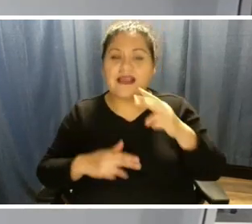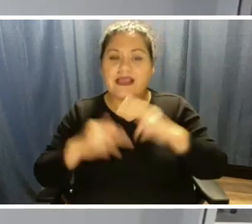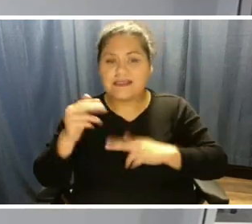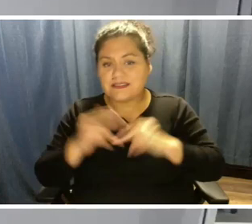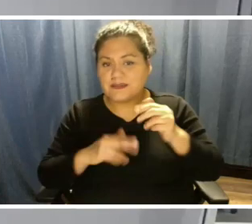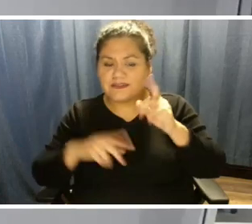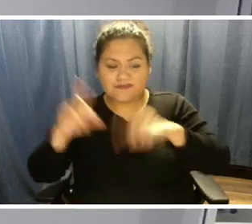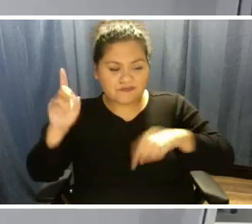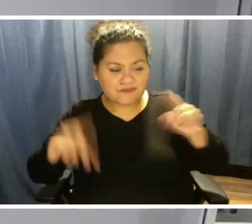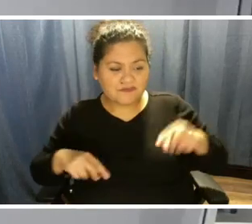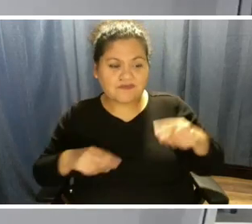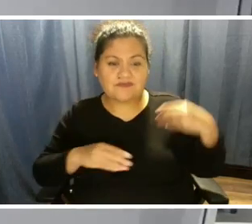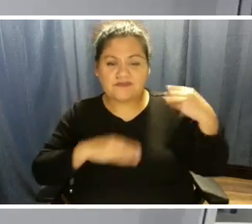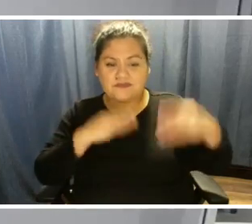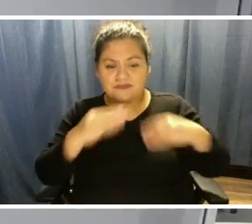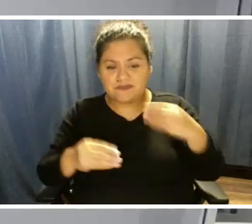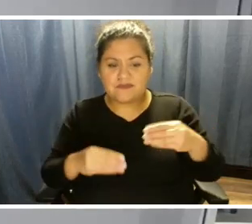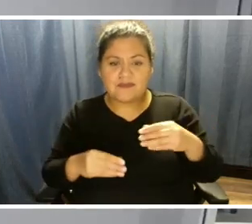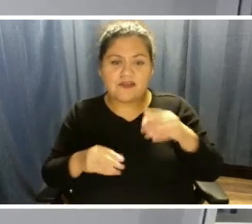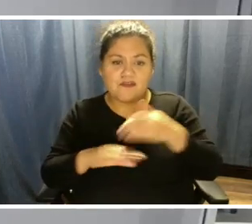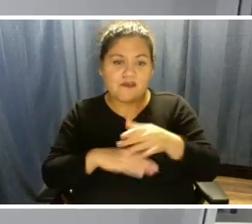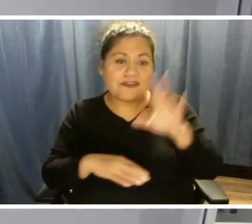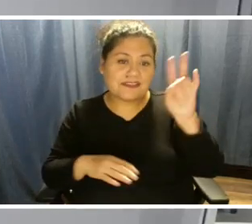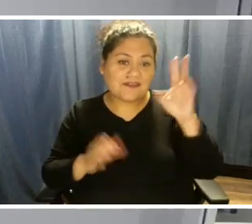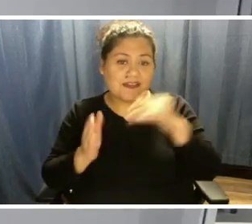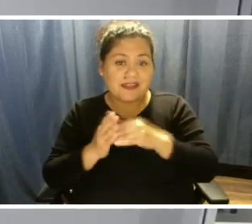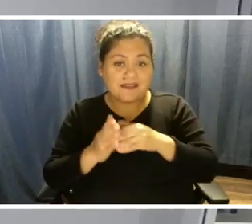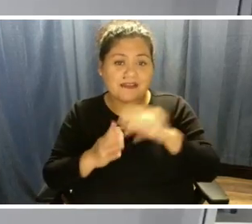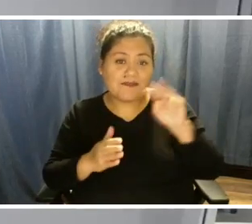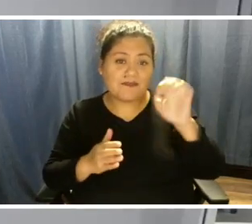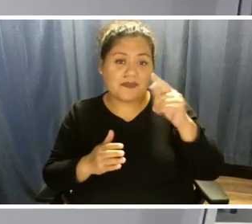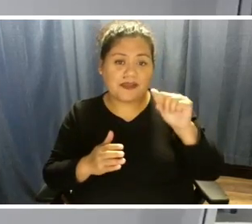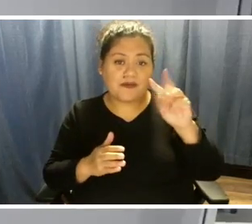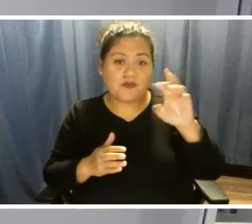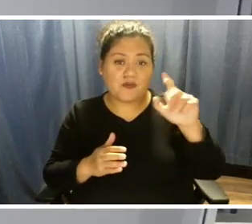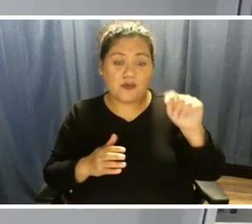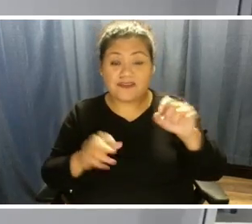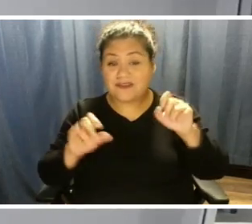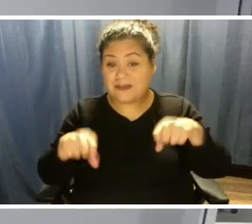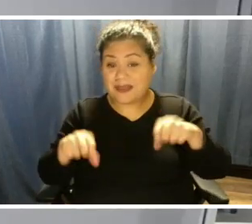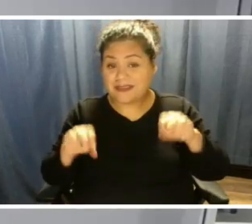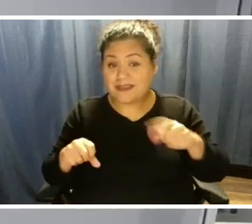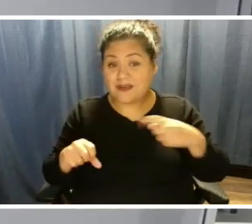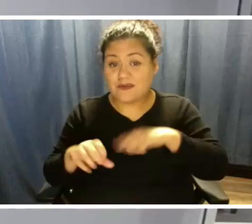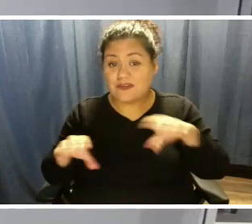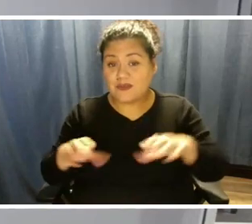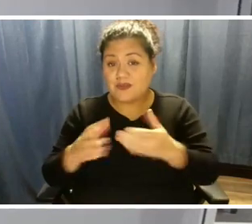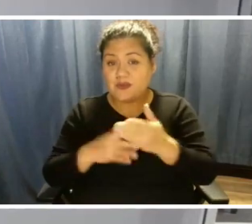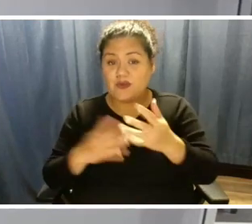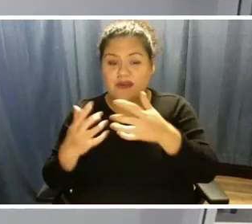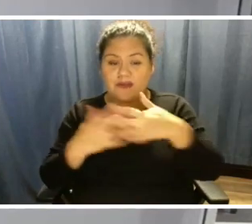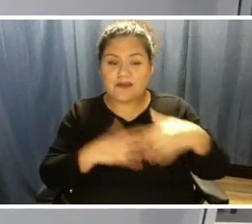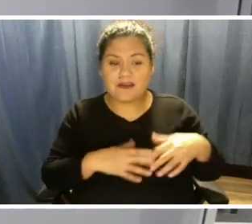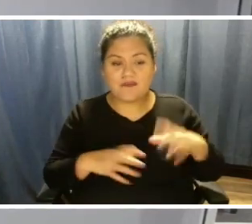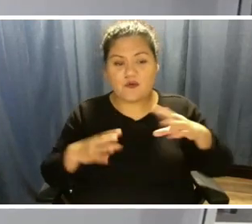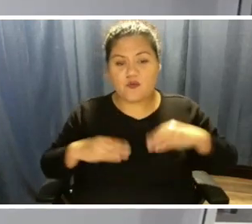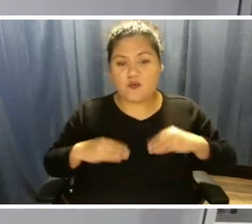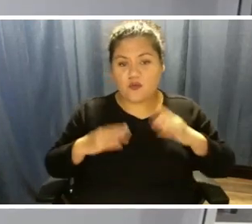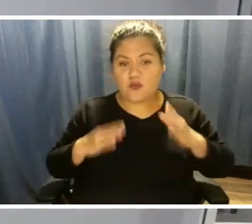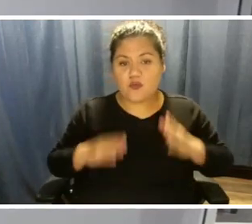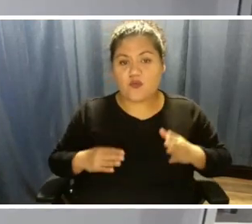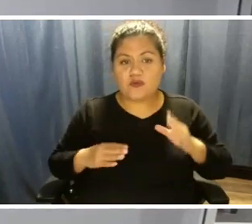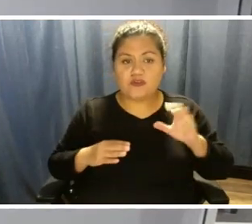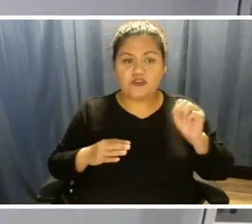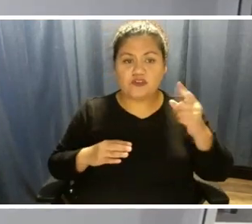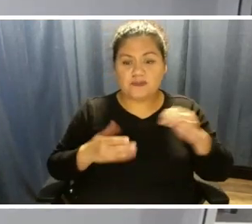generation fleet of over 7,000 megawatts of capacity. We've done that through a combination of ownership, partnership,